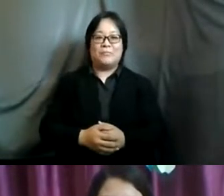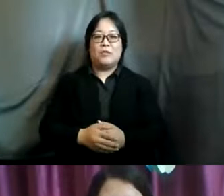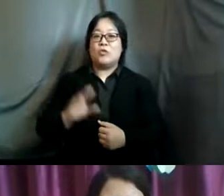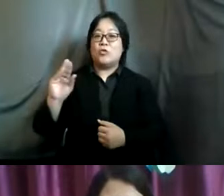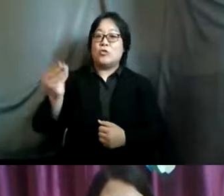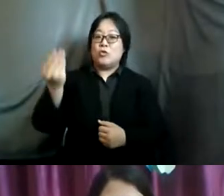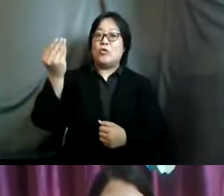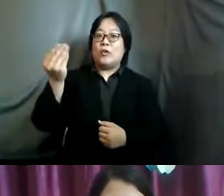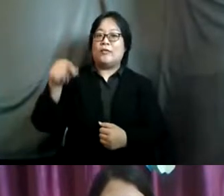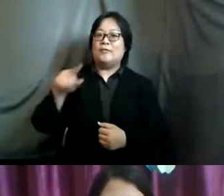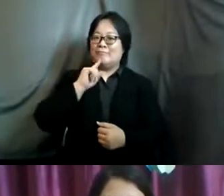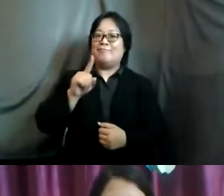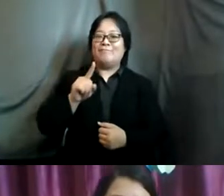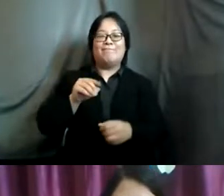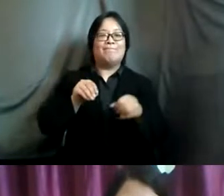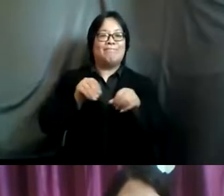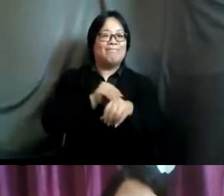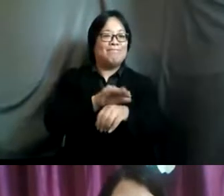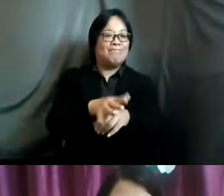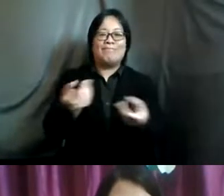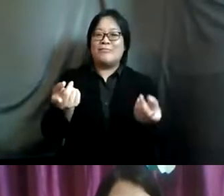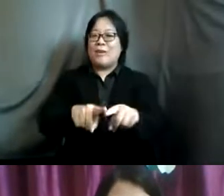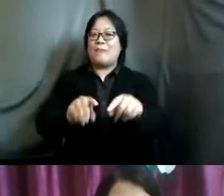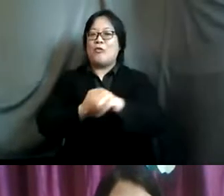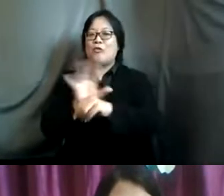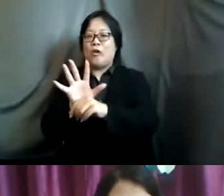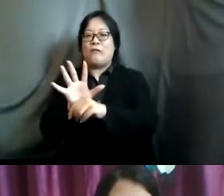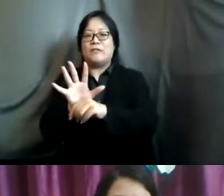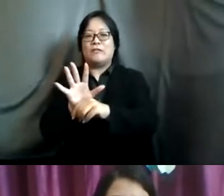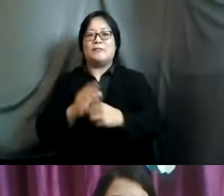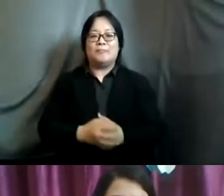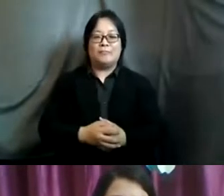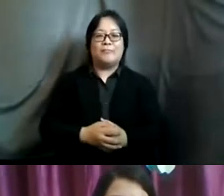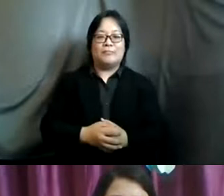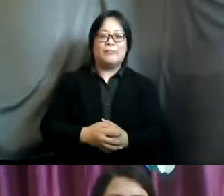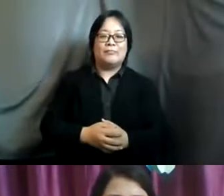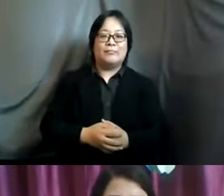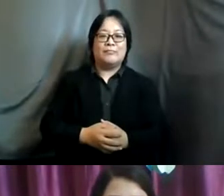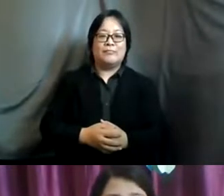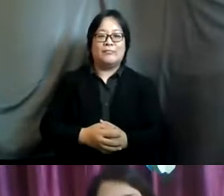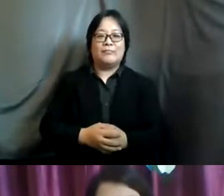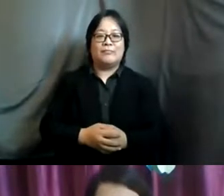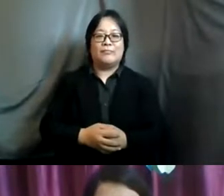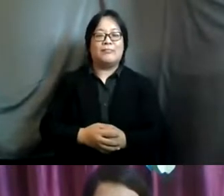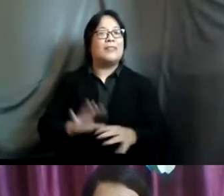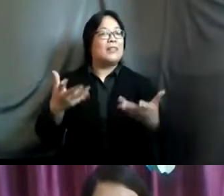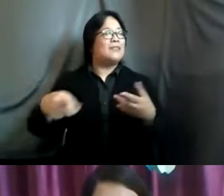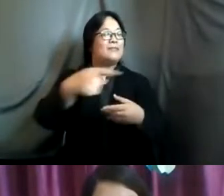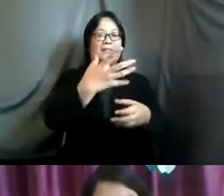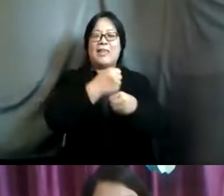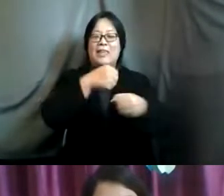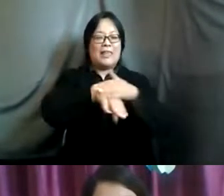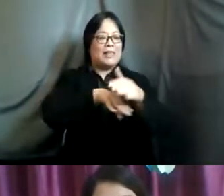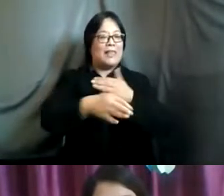very much affected uh due to this covid and as i tried they have been affected in um getting access to health services